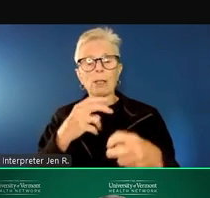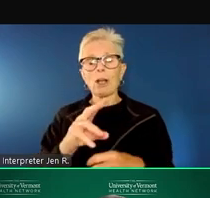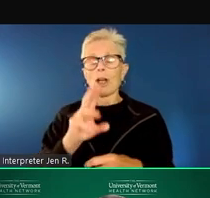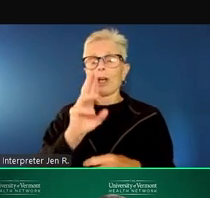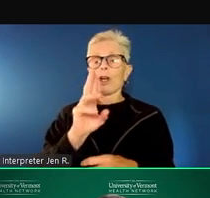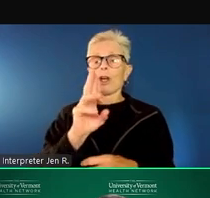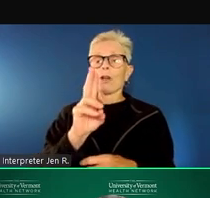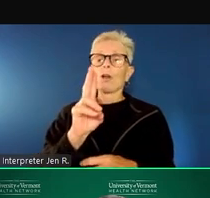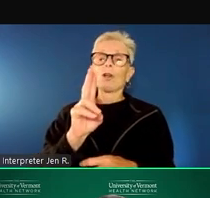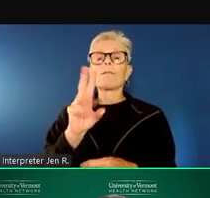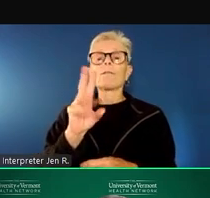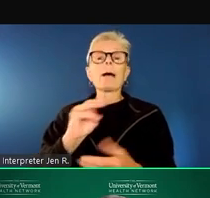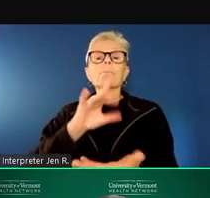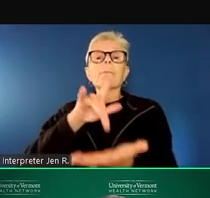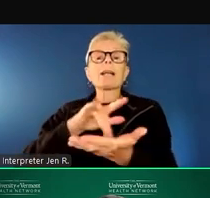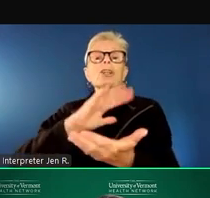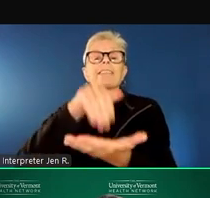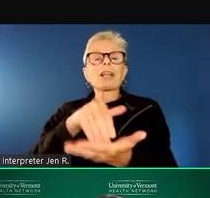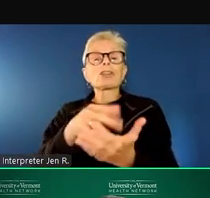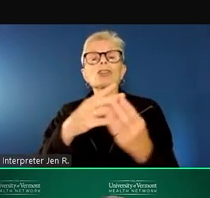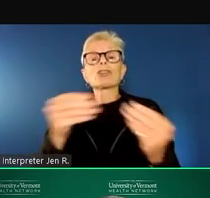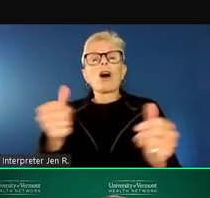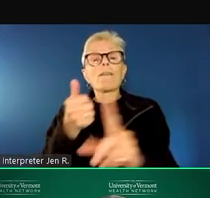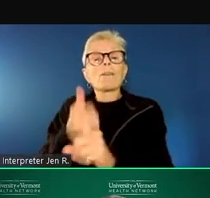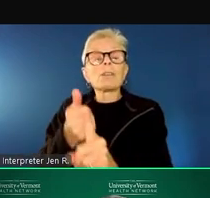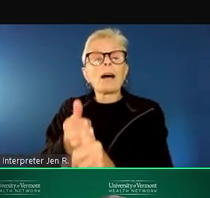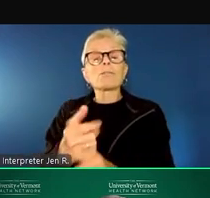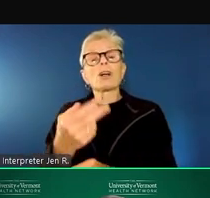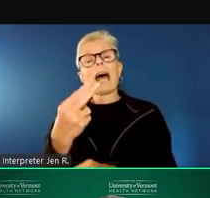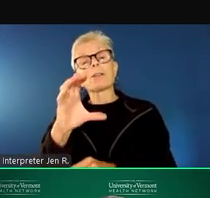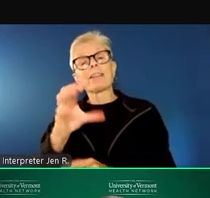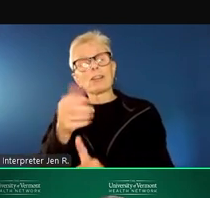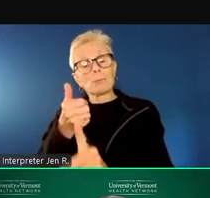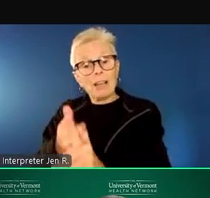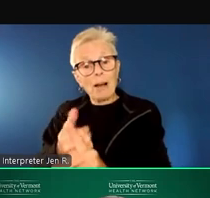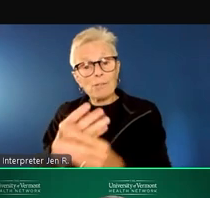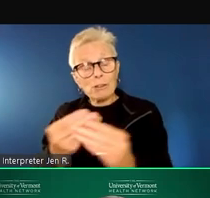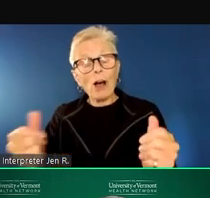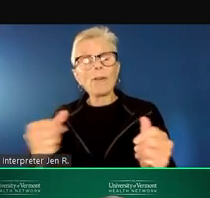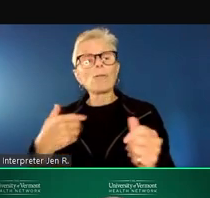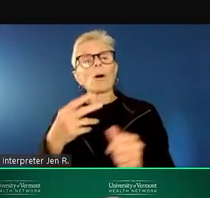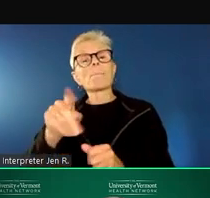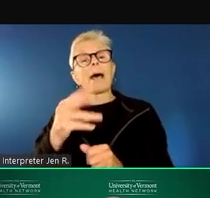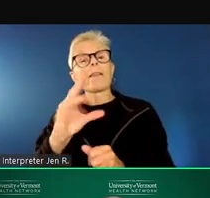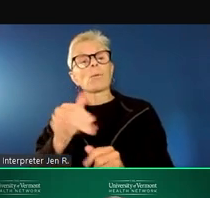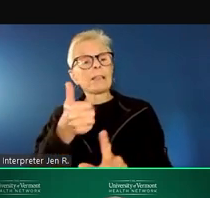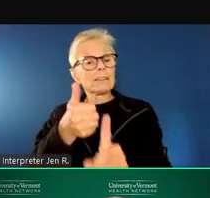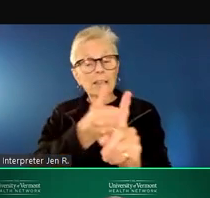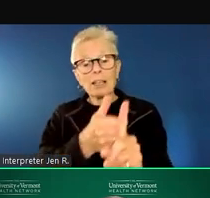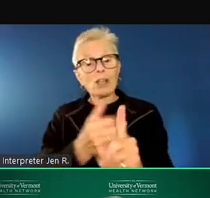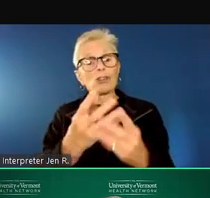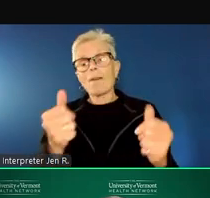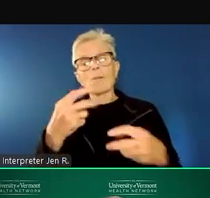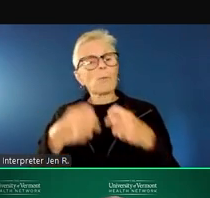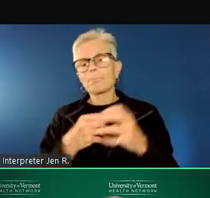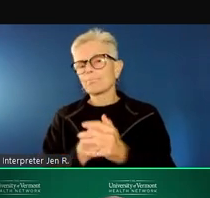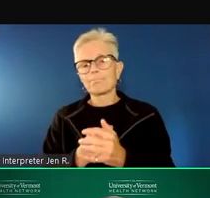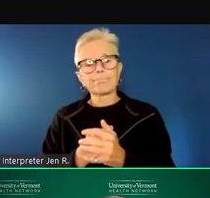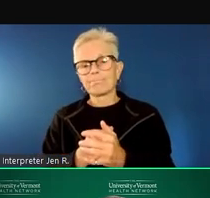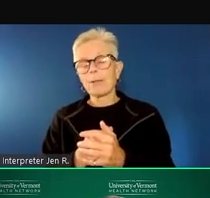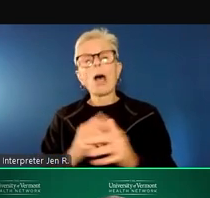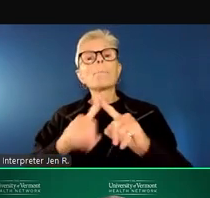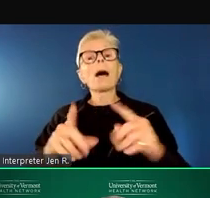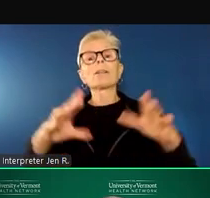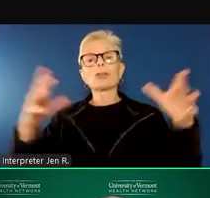This was not something that Howard or CHC or Pathways could solve any one of us on our own. However, in coming together and